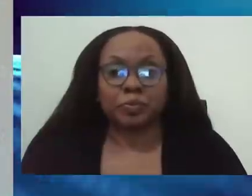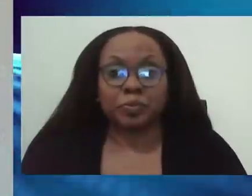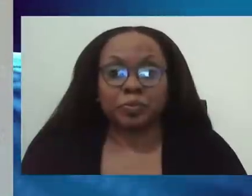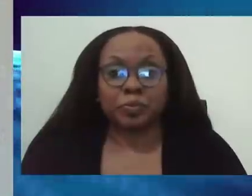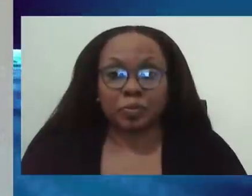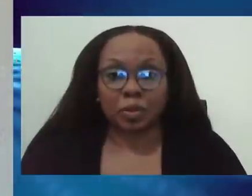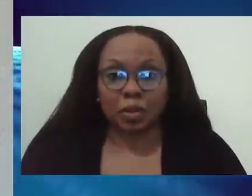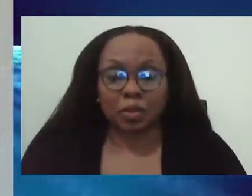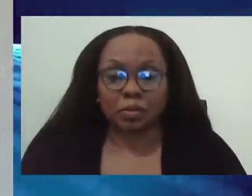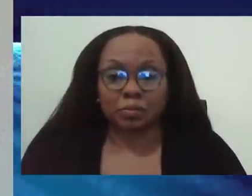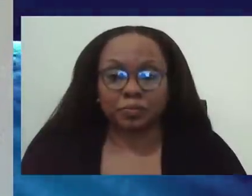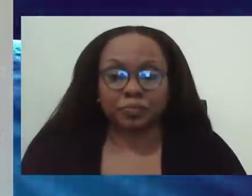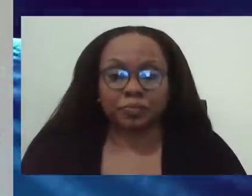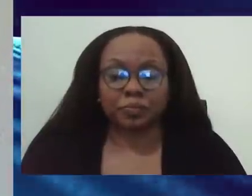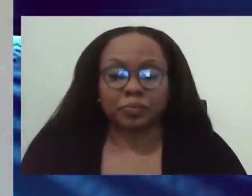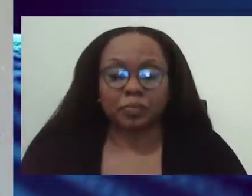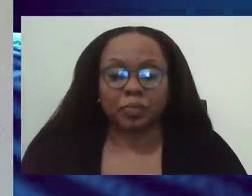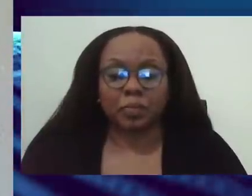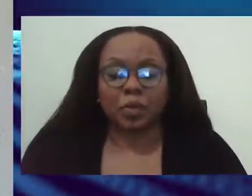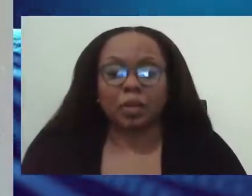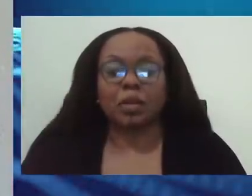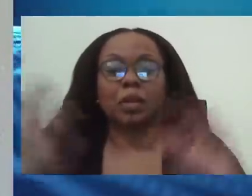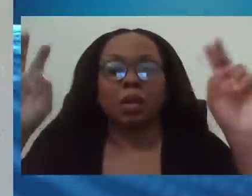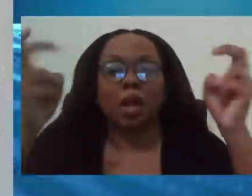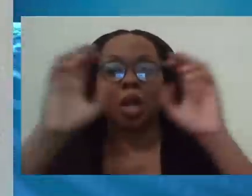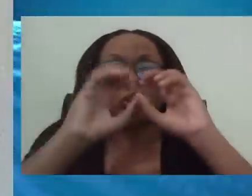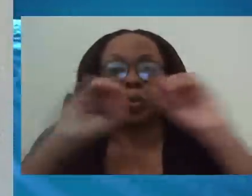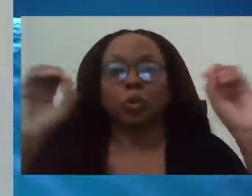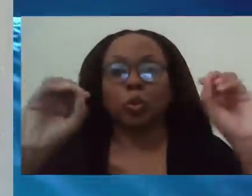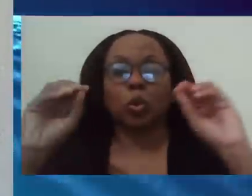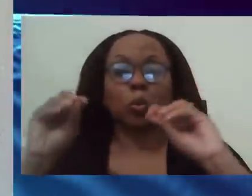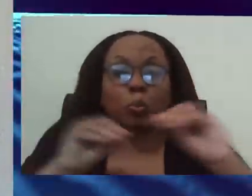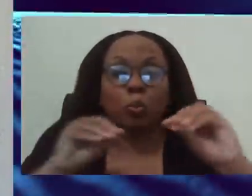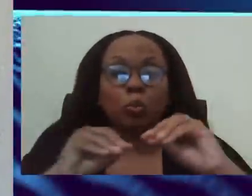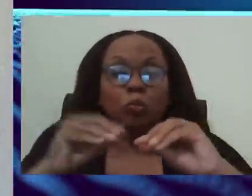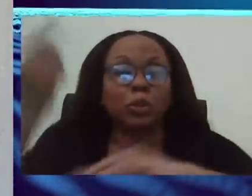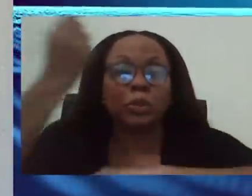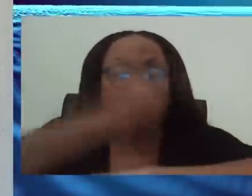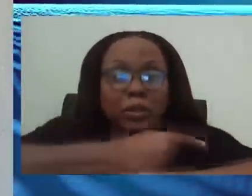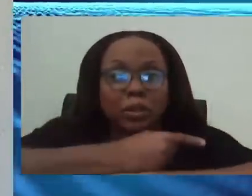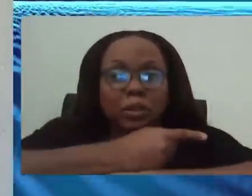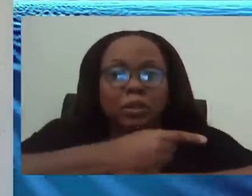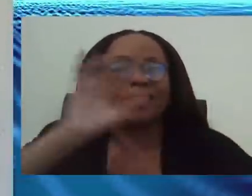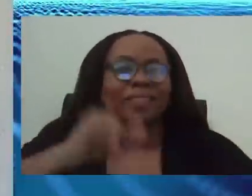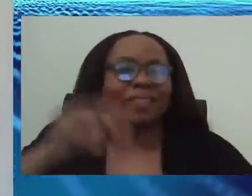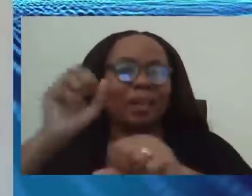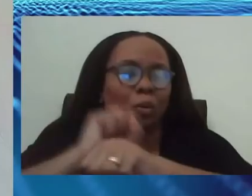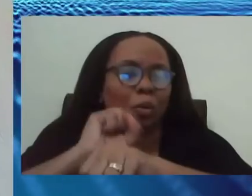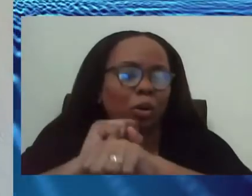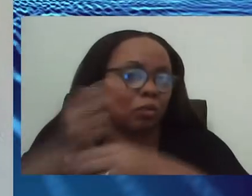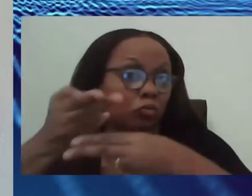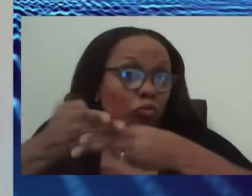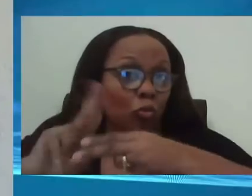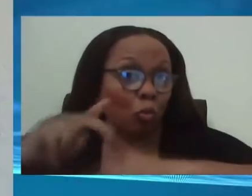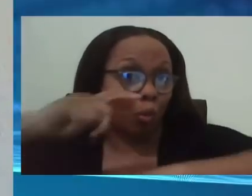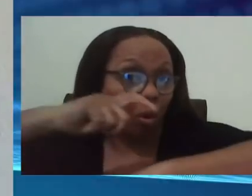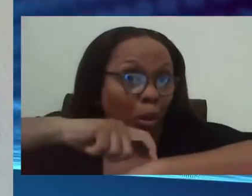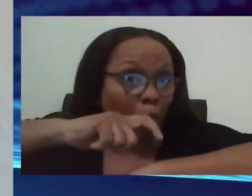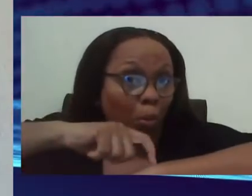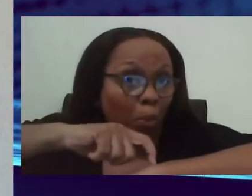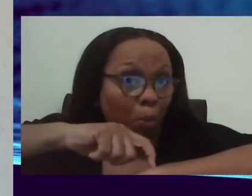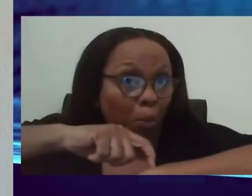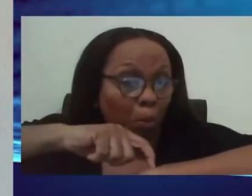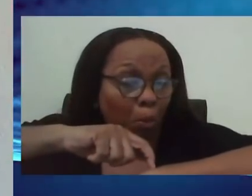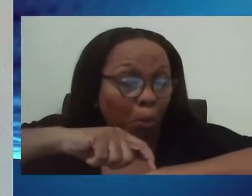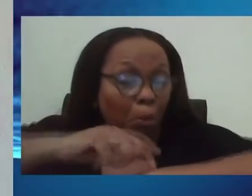public health measure that has been shown to work in the short term. Yeah. Yes. However, I would, I